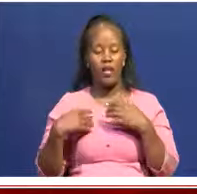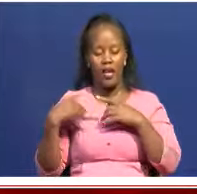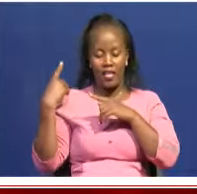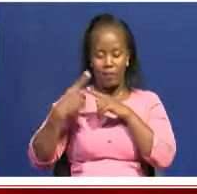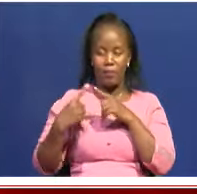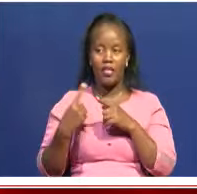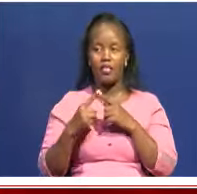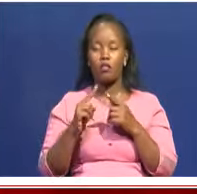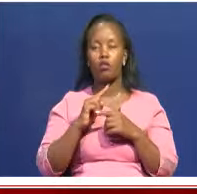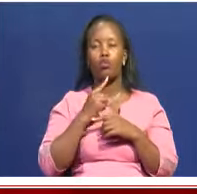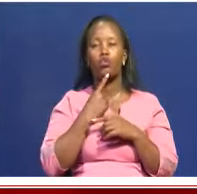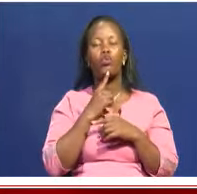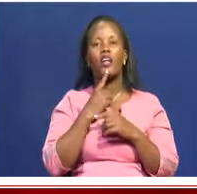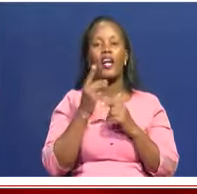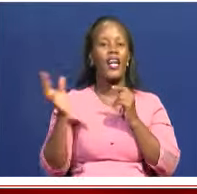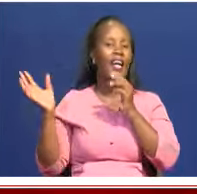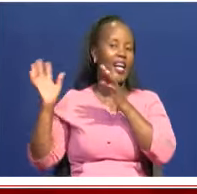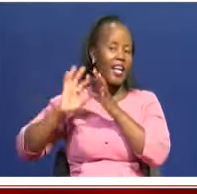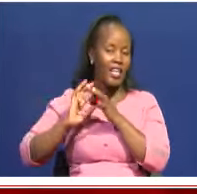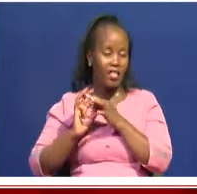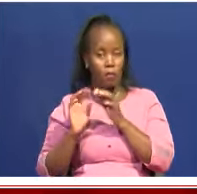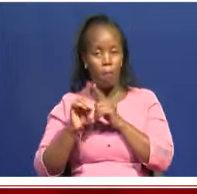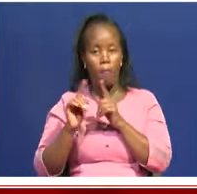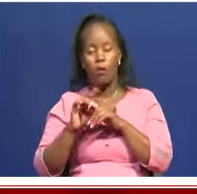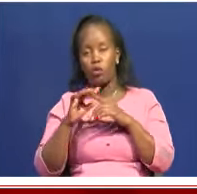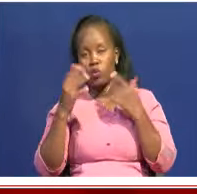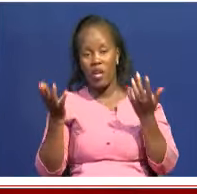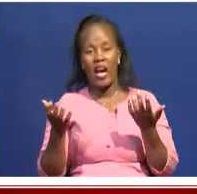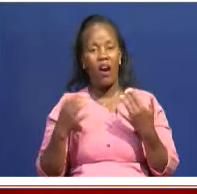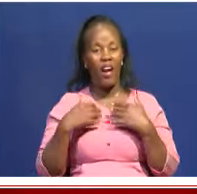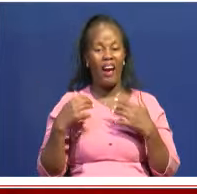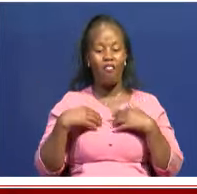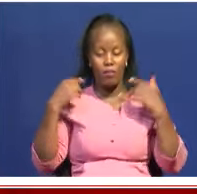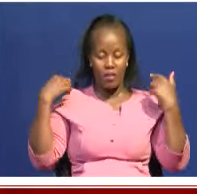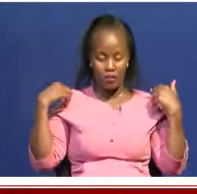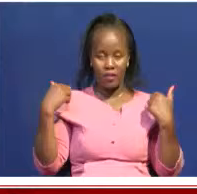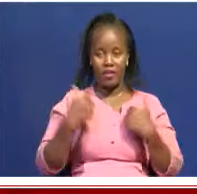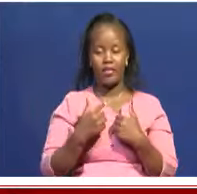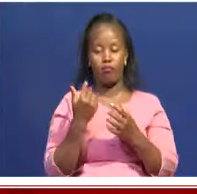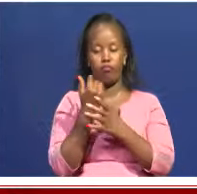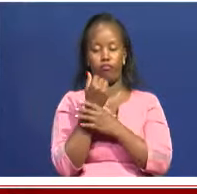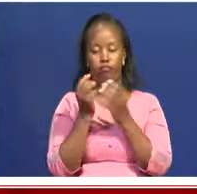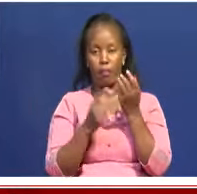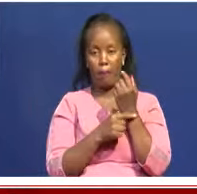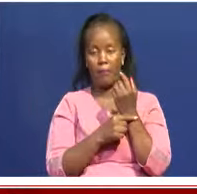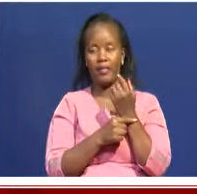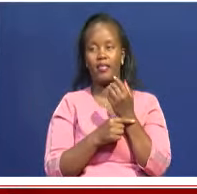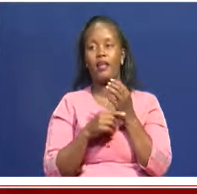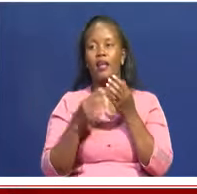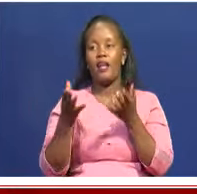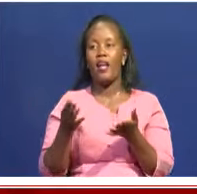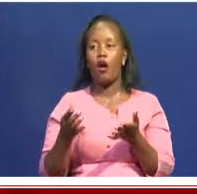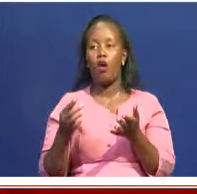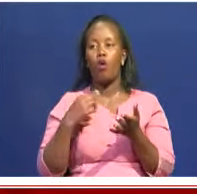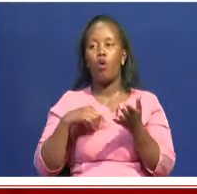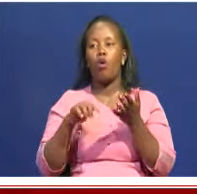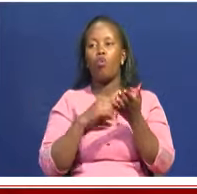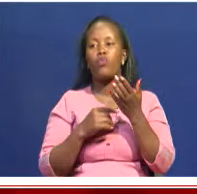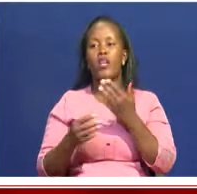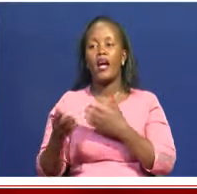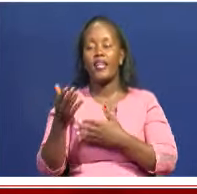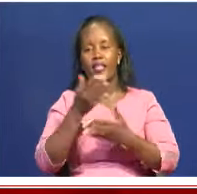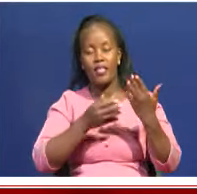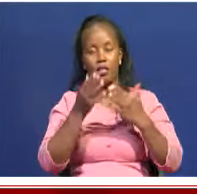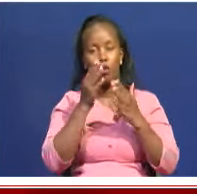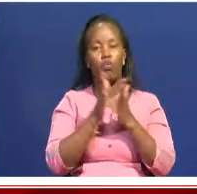culture, have Ushanga there also. And for us, we're having these conversations with the diaspora,